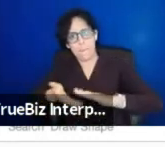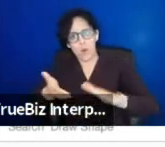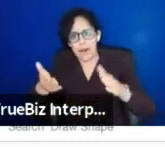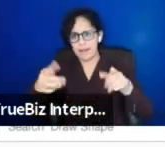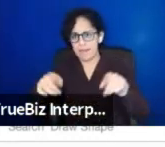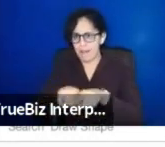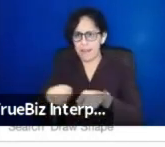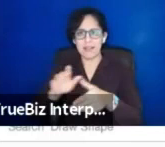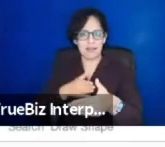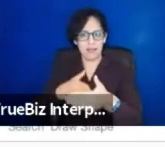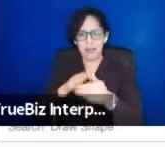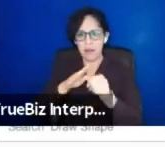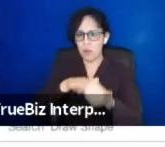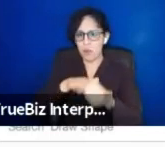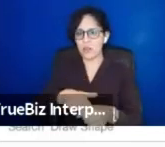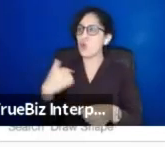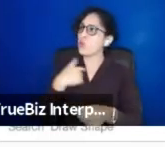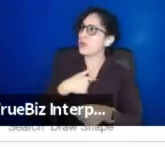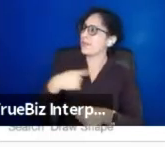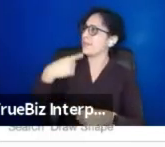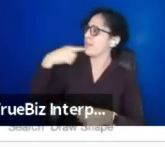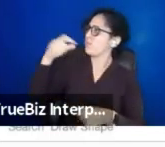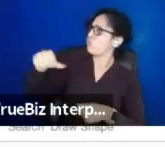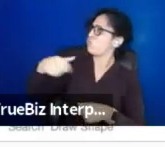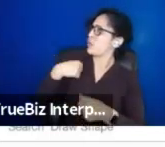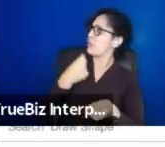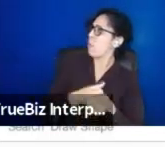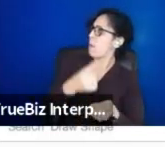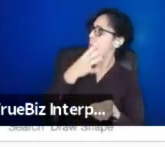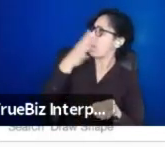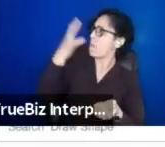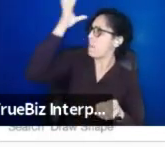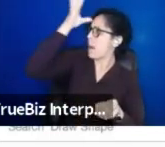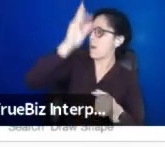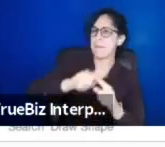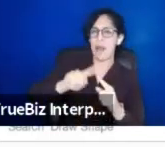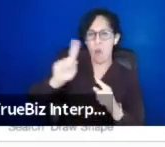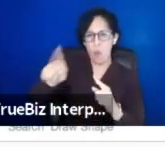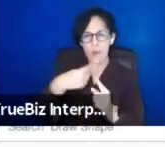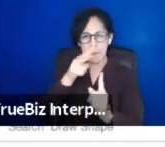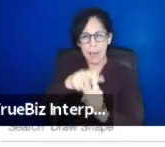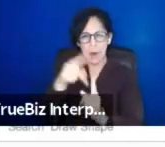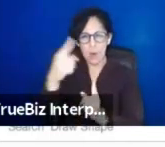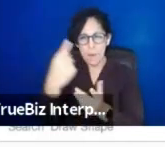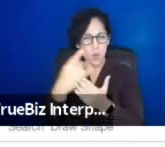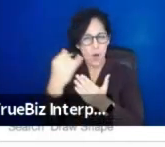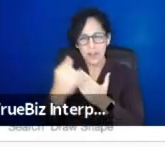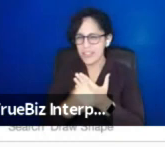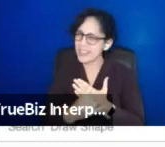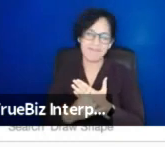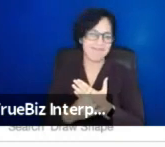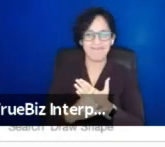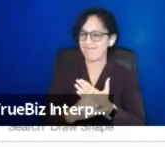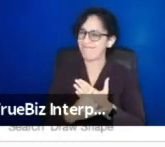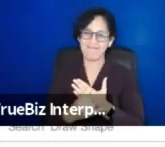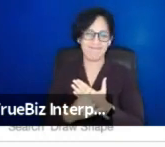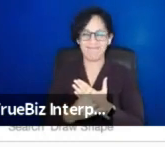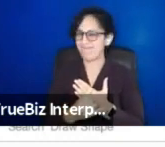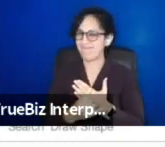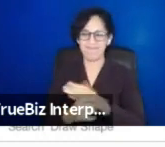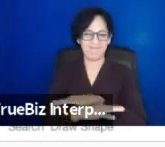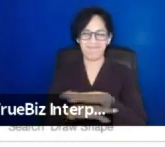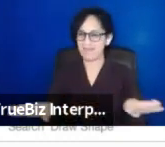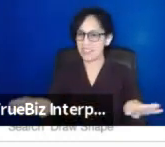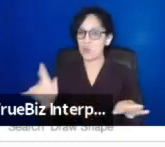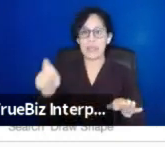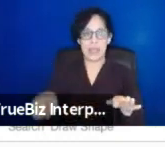this one, like to say we're anti, we're supporting parents and to do it for one project, it needs, it does not do it justice. We need to incorporate it into all